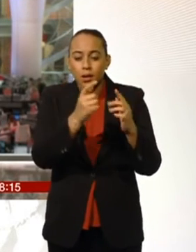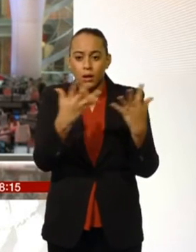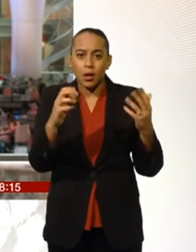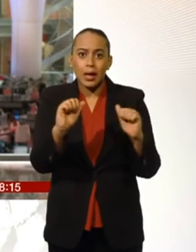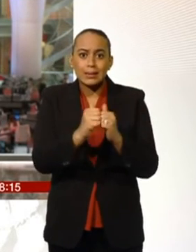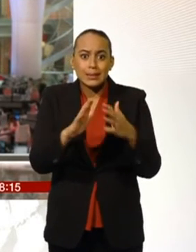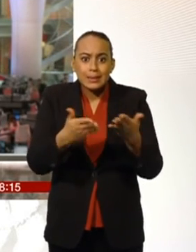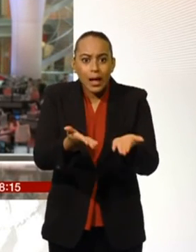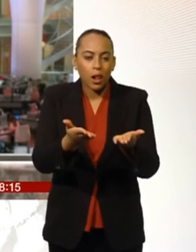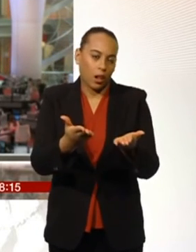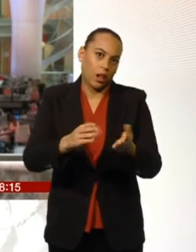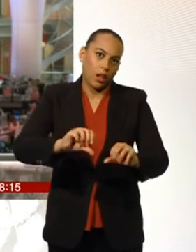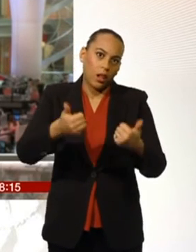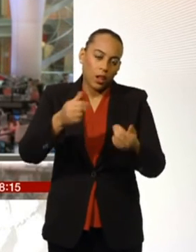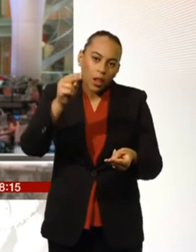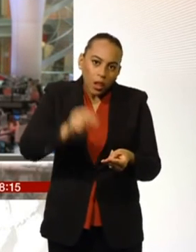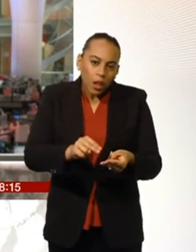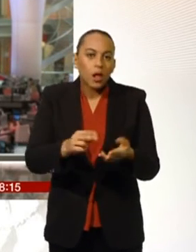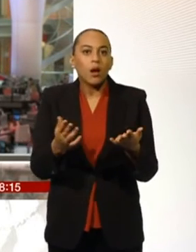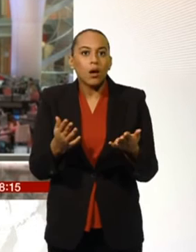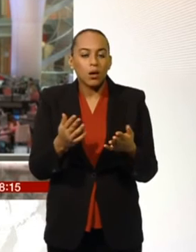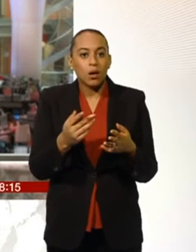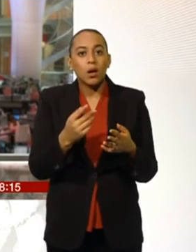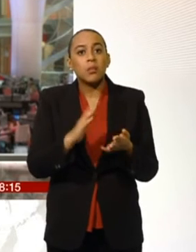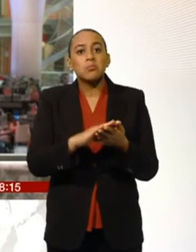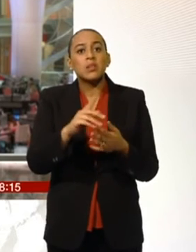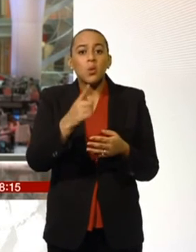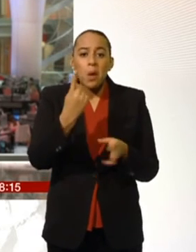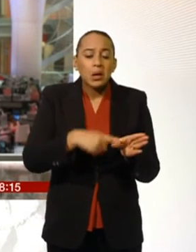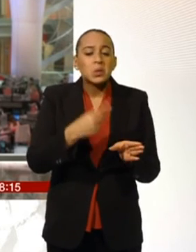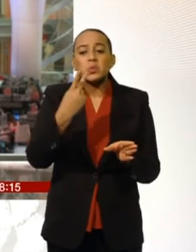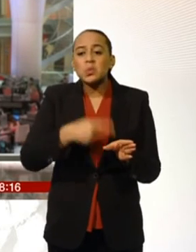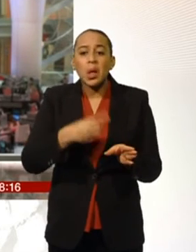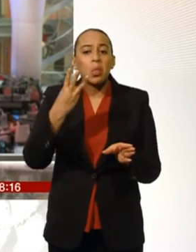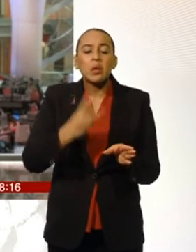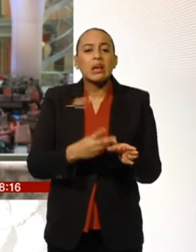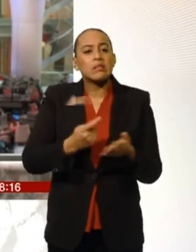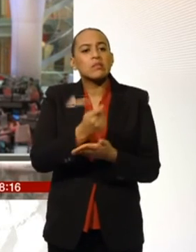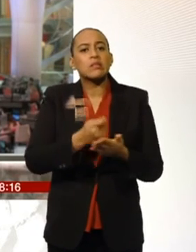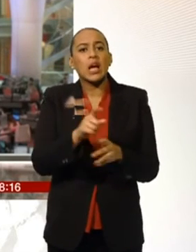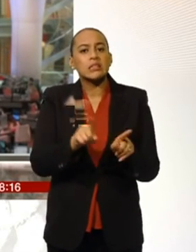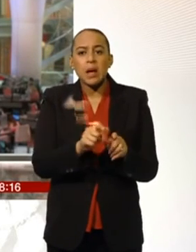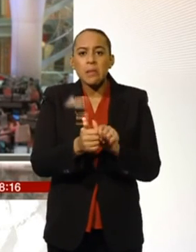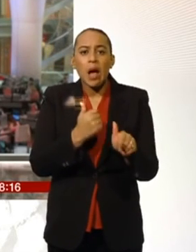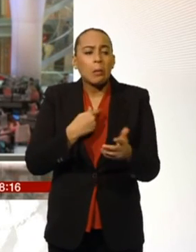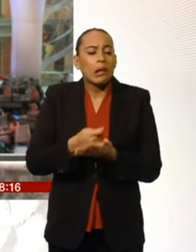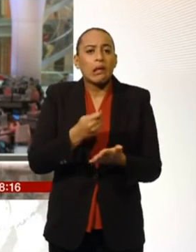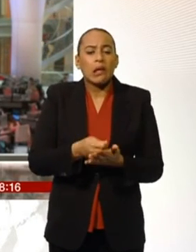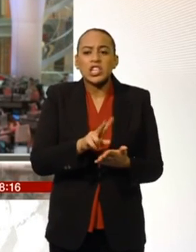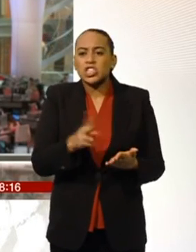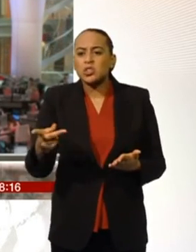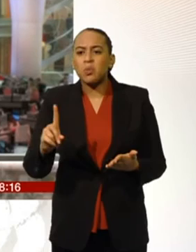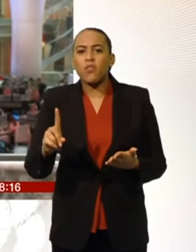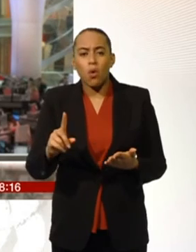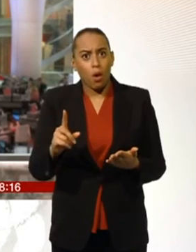deals and that's why I said earlier if you haven't switched supplier for a year or two years or three years even or if you've never switched supplier there are some